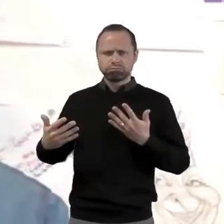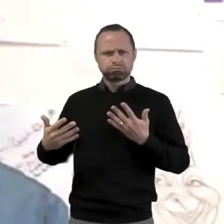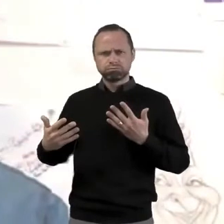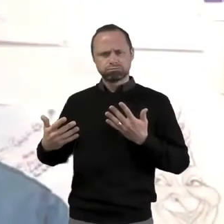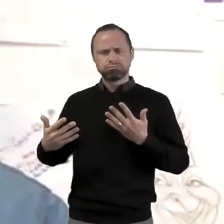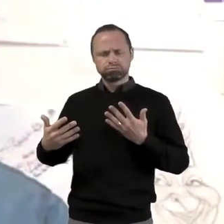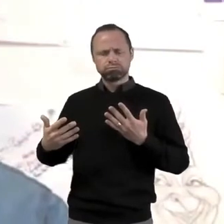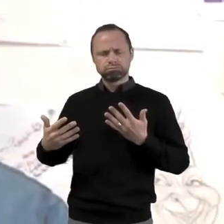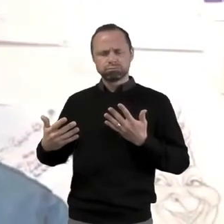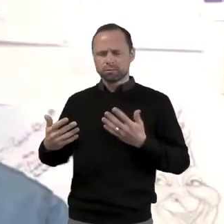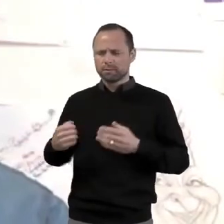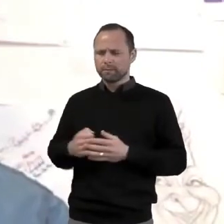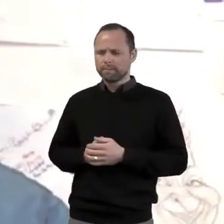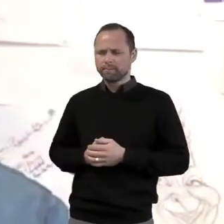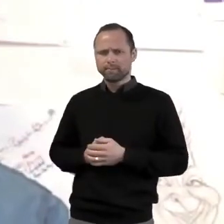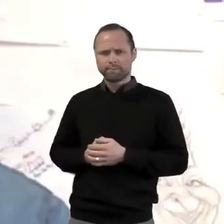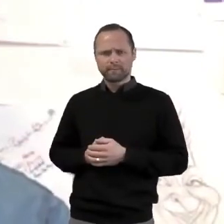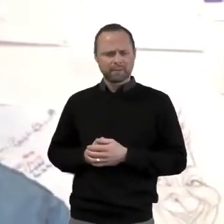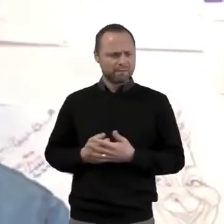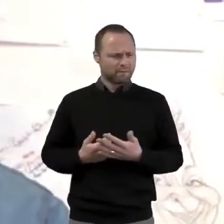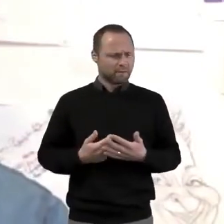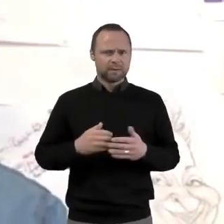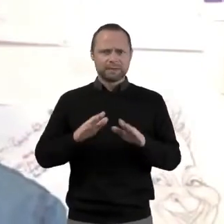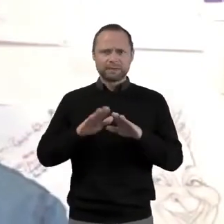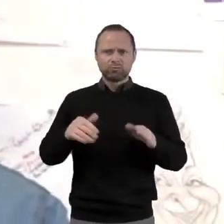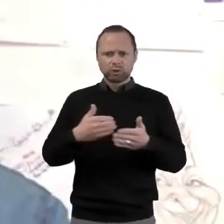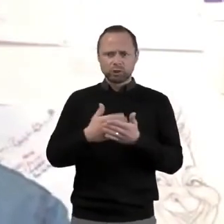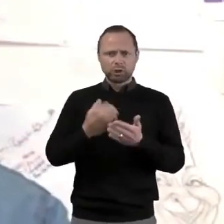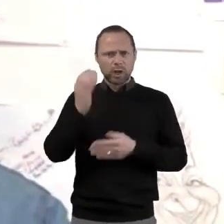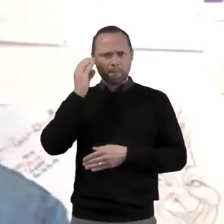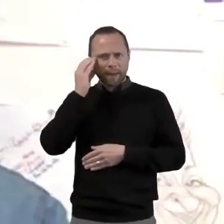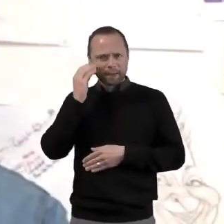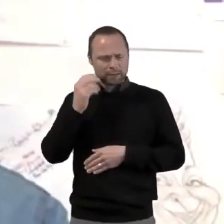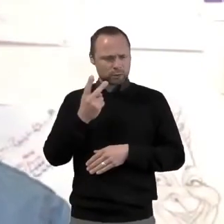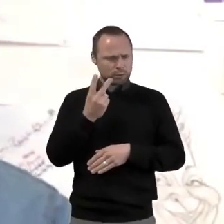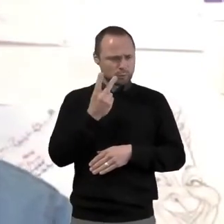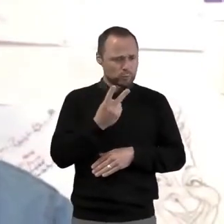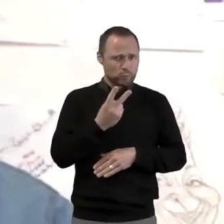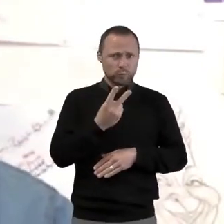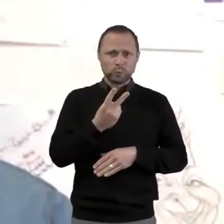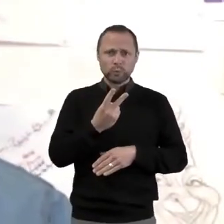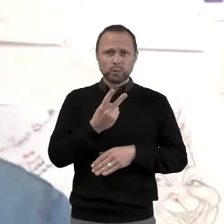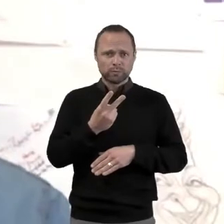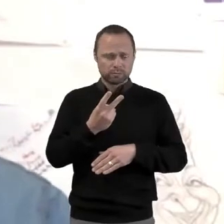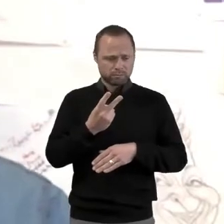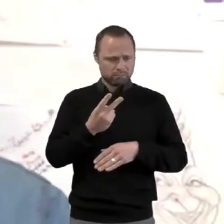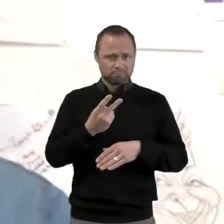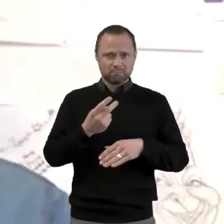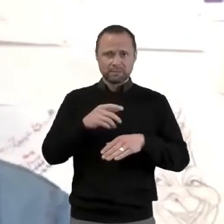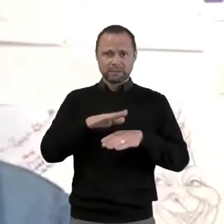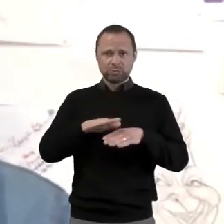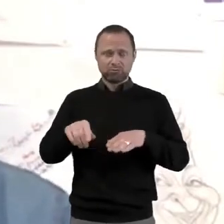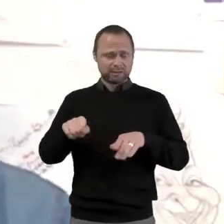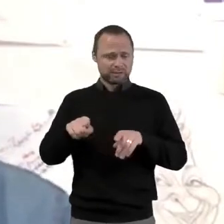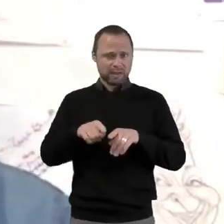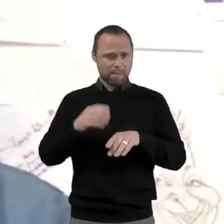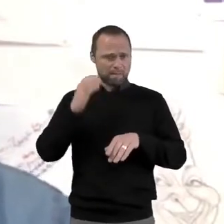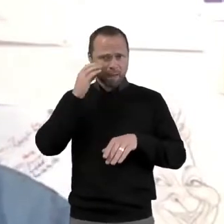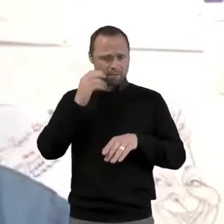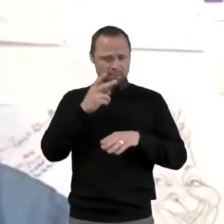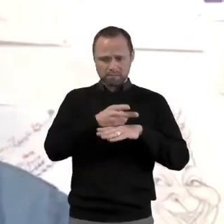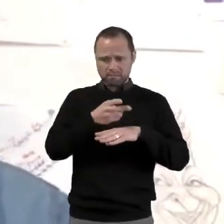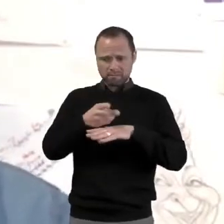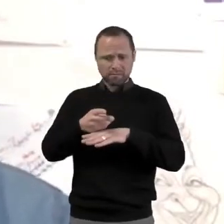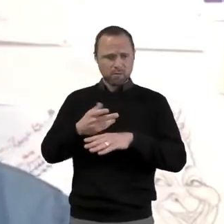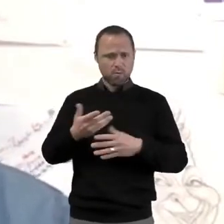People in two beds, one bed, families continuously 24 hours. It's not easy and all